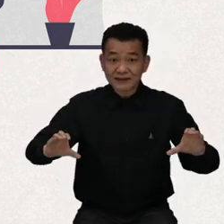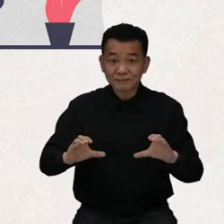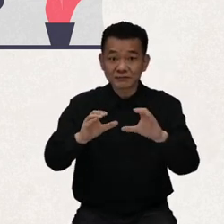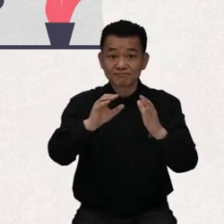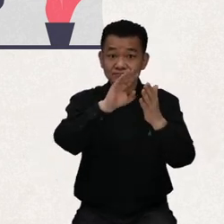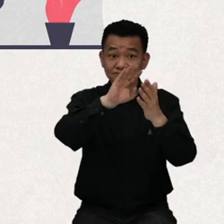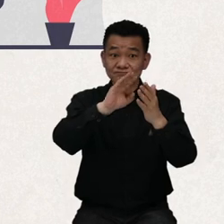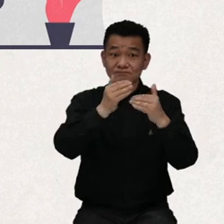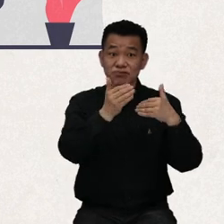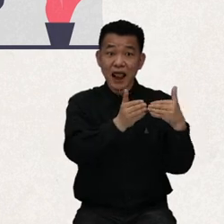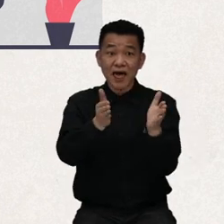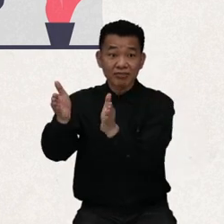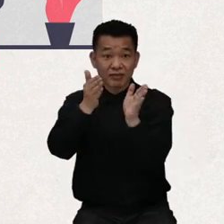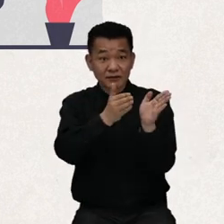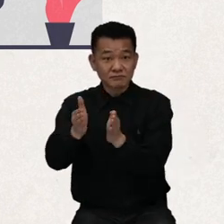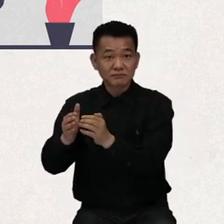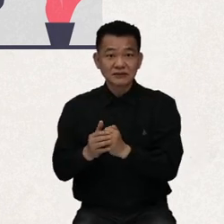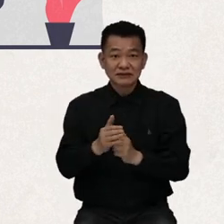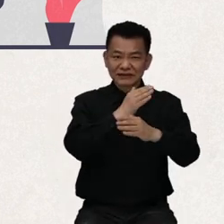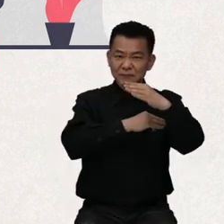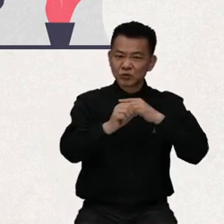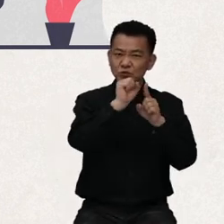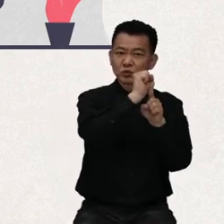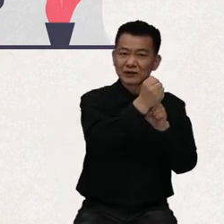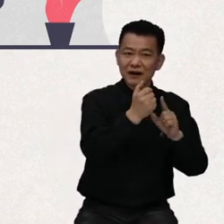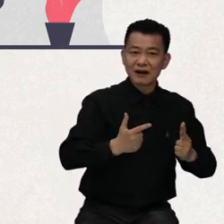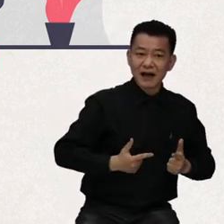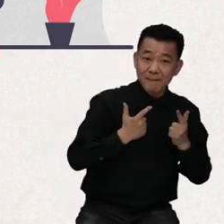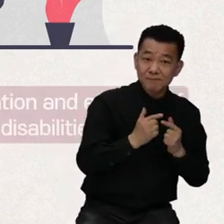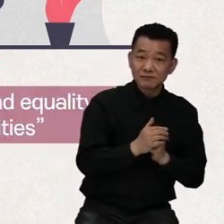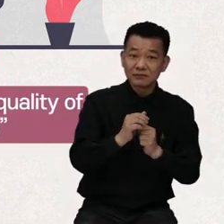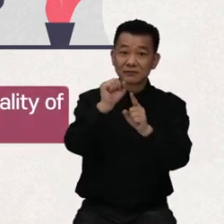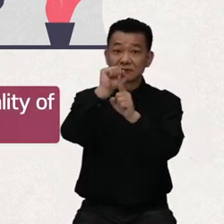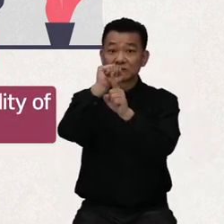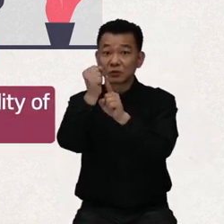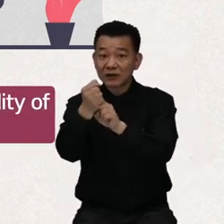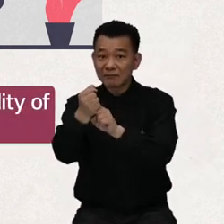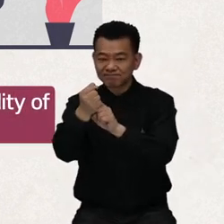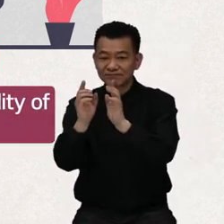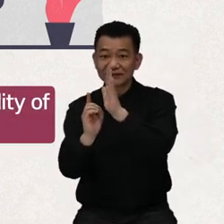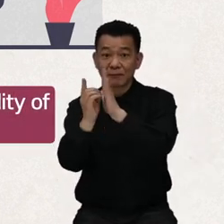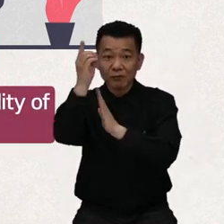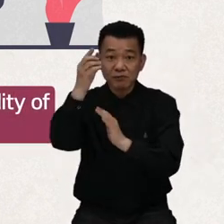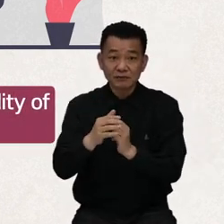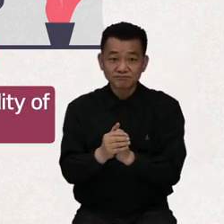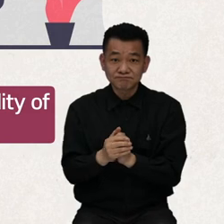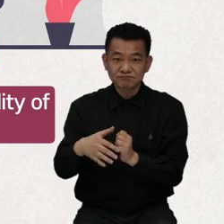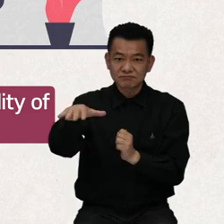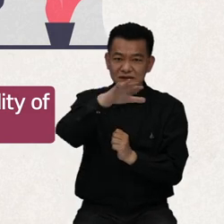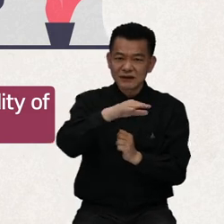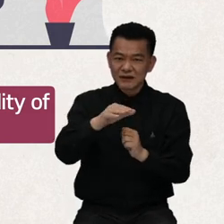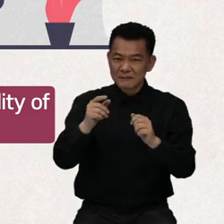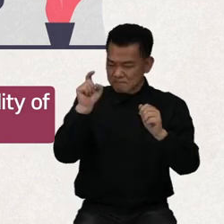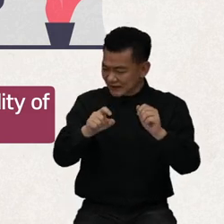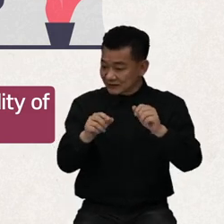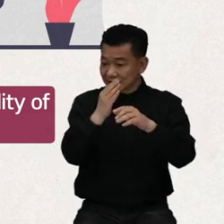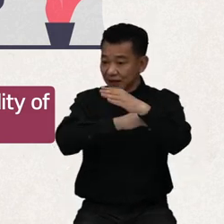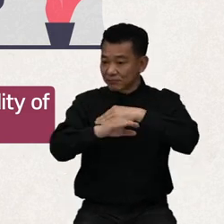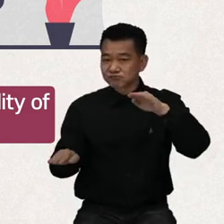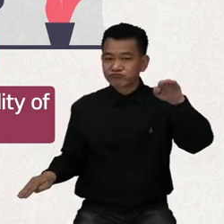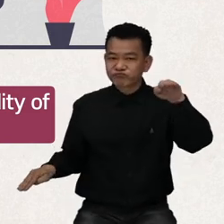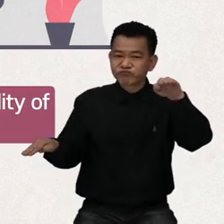the social life and development of persons with disabilities, it aimed for the full participation and equality of persons with